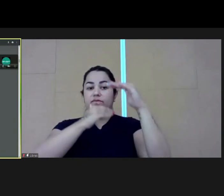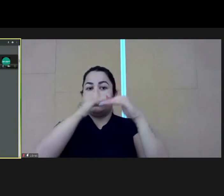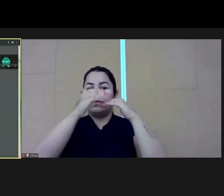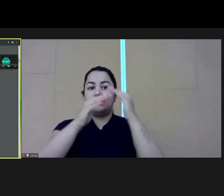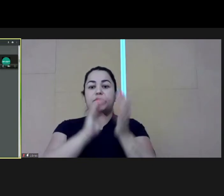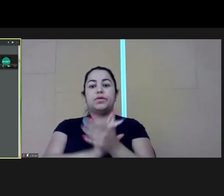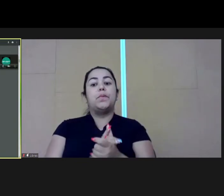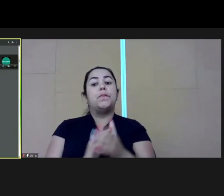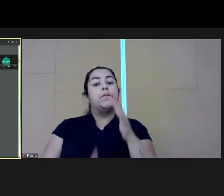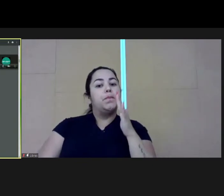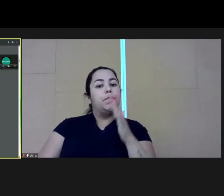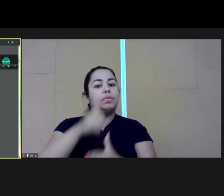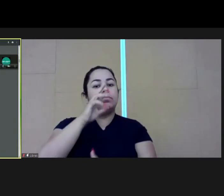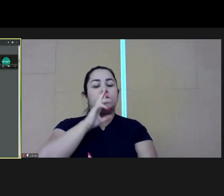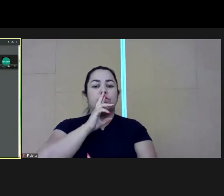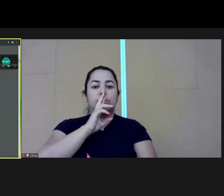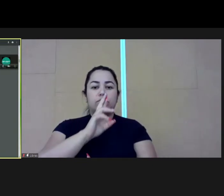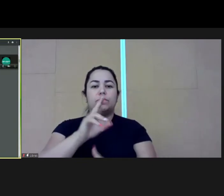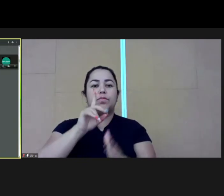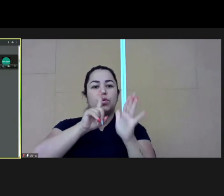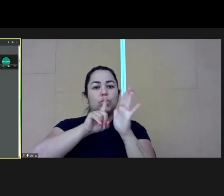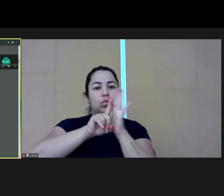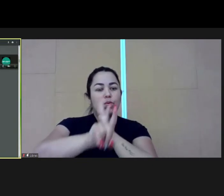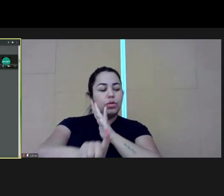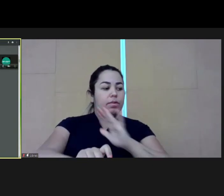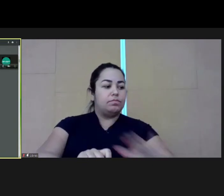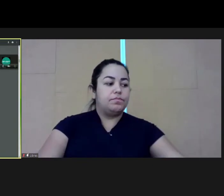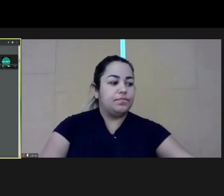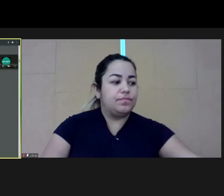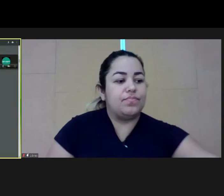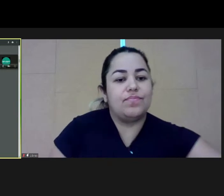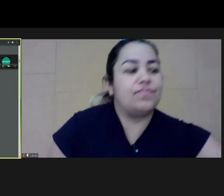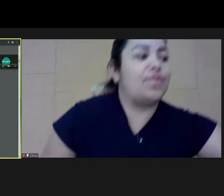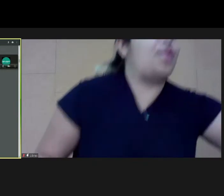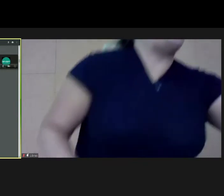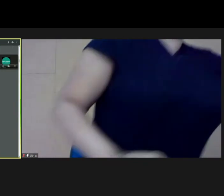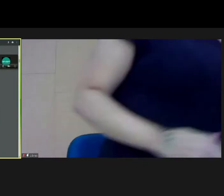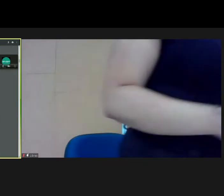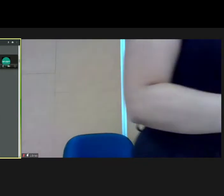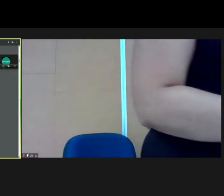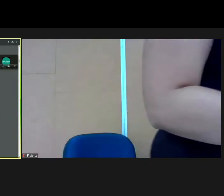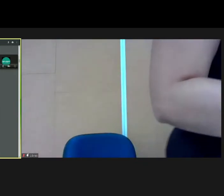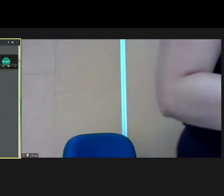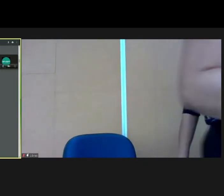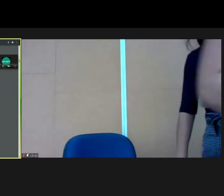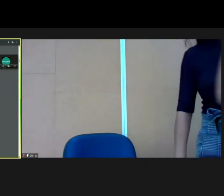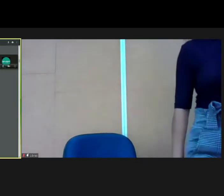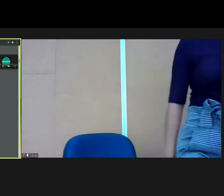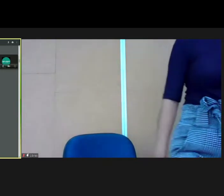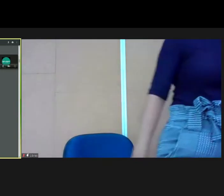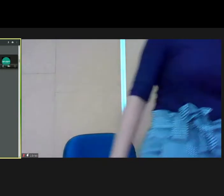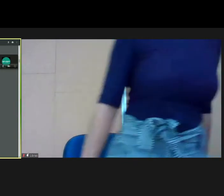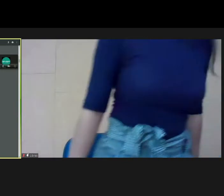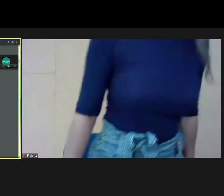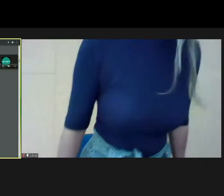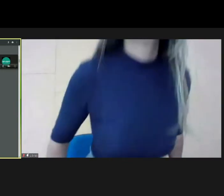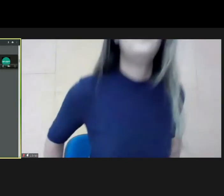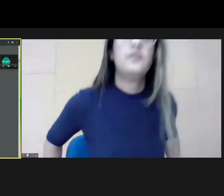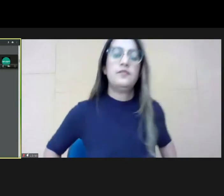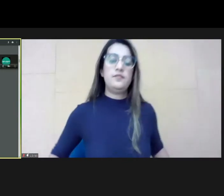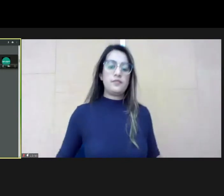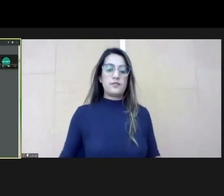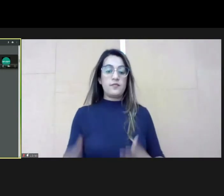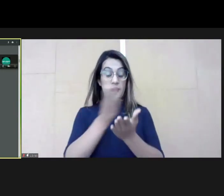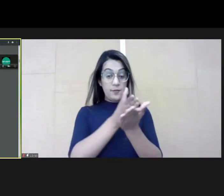we want with that? First of all, to answer this question, we wanted to have a